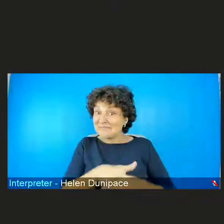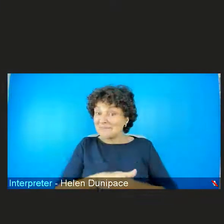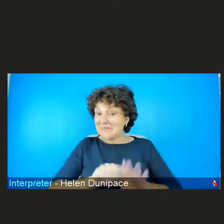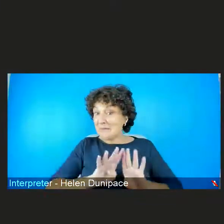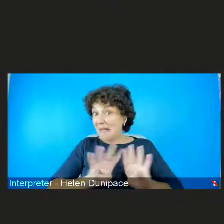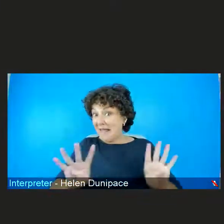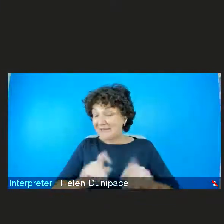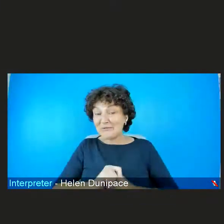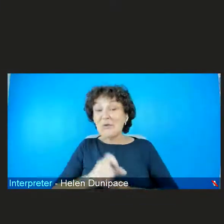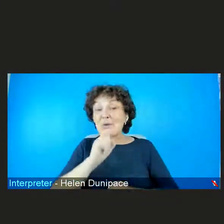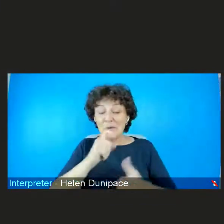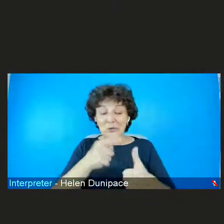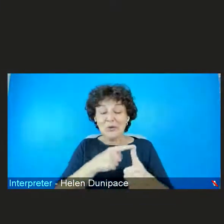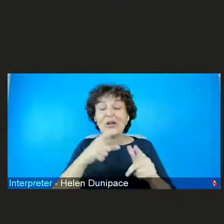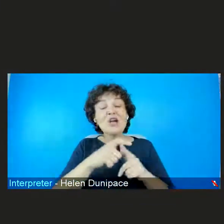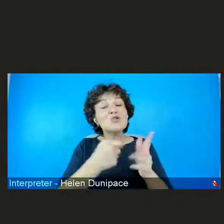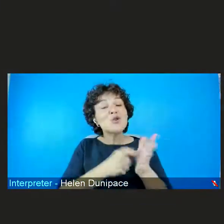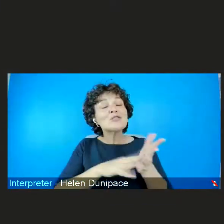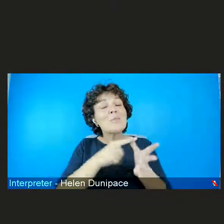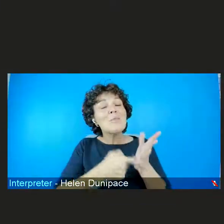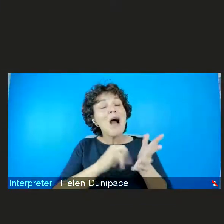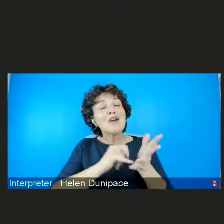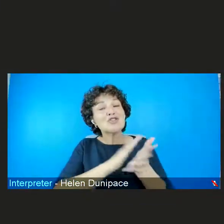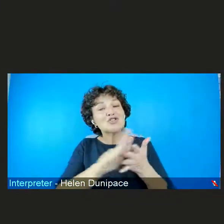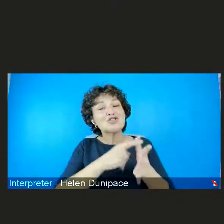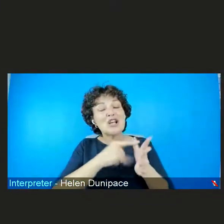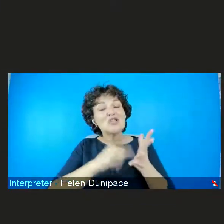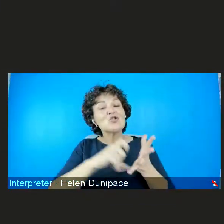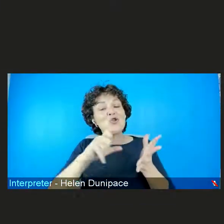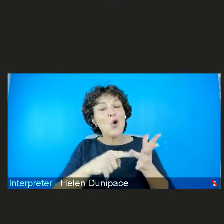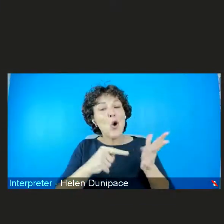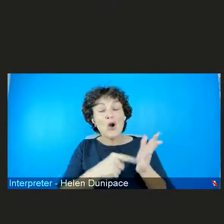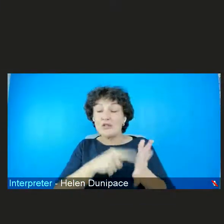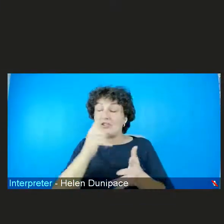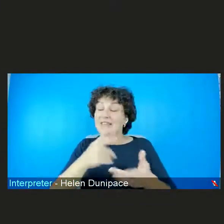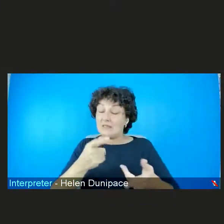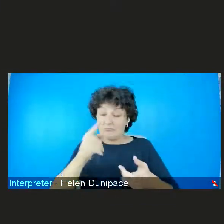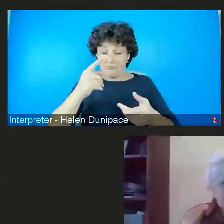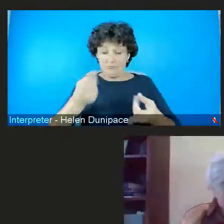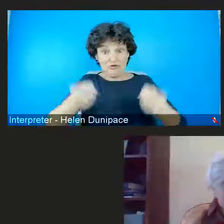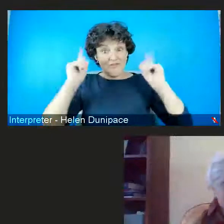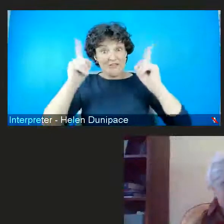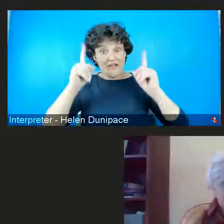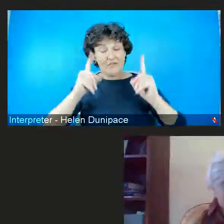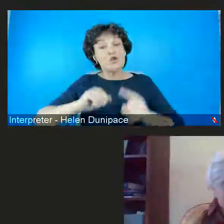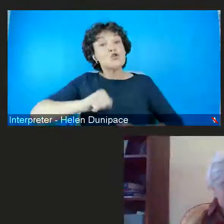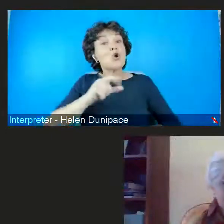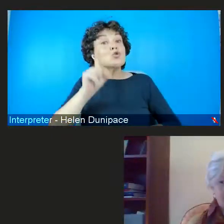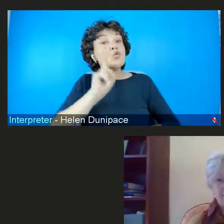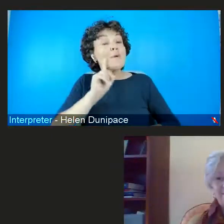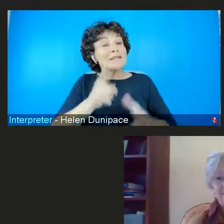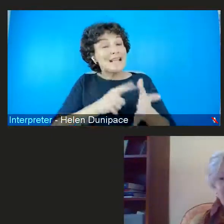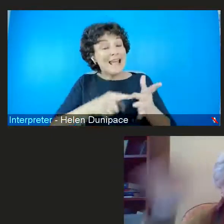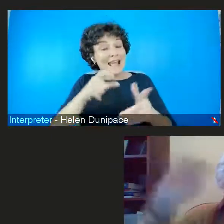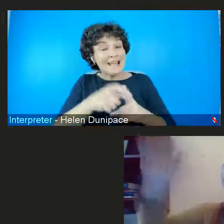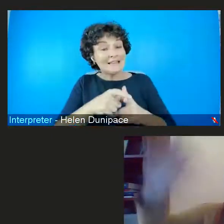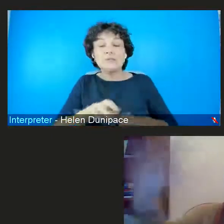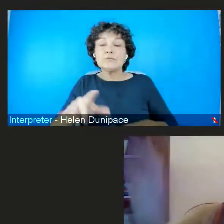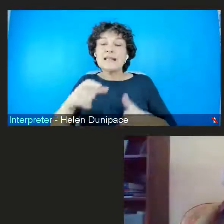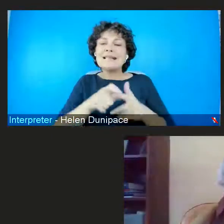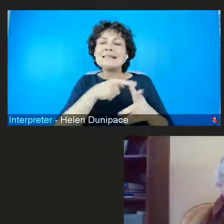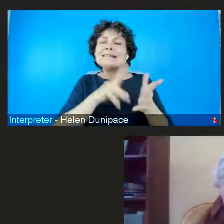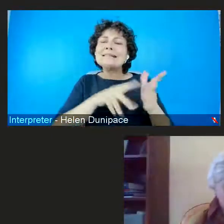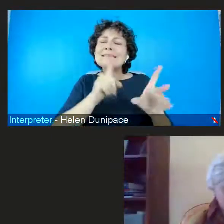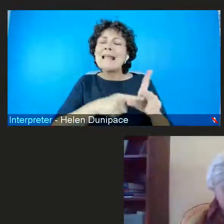They are Dr. Marsha Scott, Chief Executive of Scottish Women's Aid, Davie Thomson, Campaign Director with White Ribbon